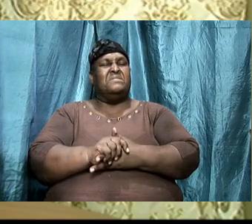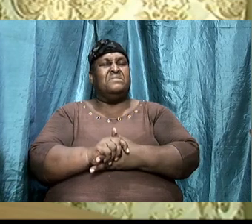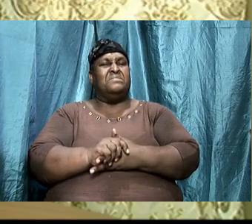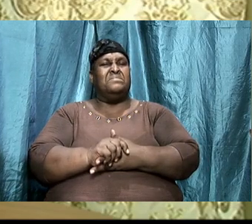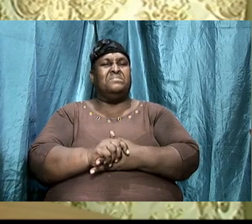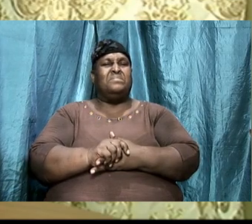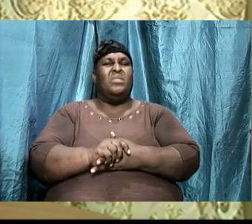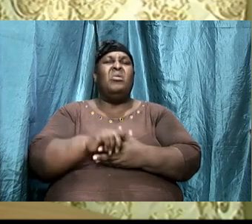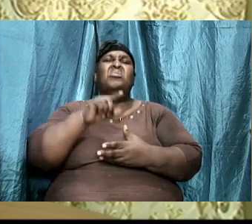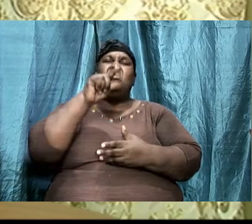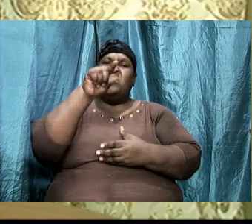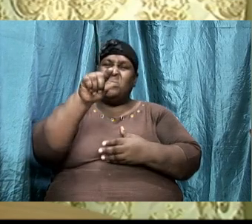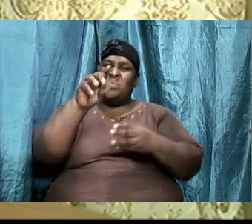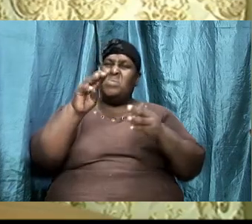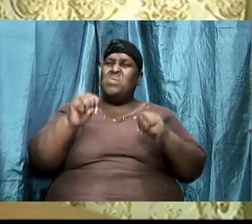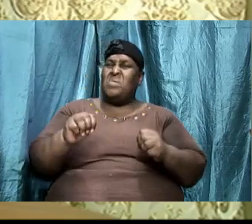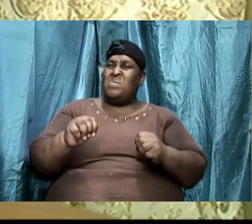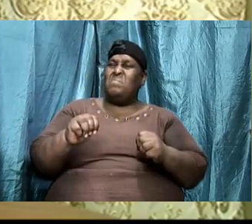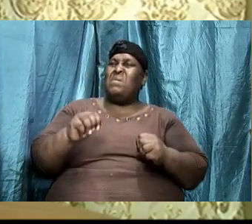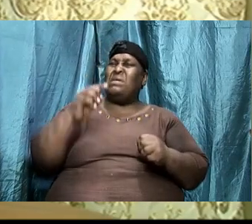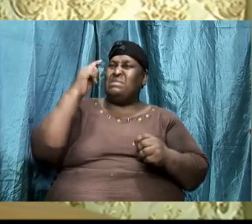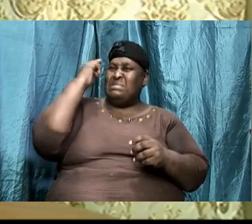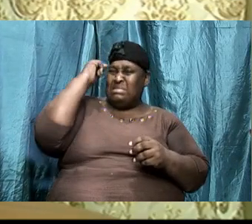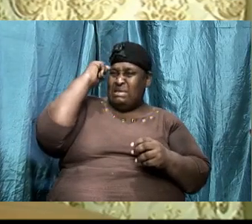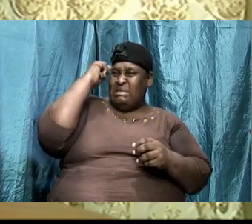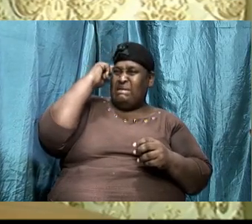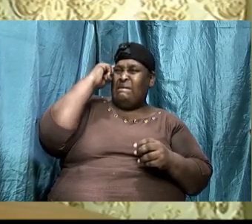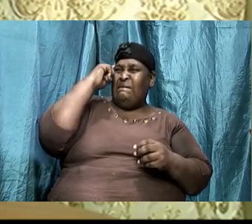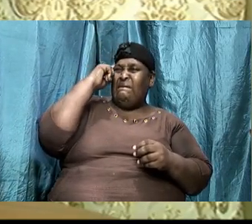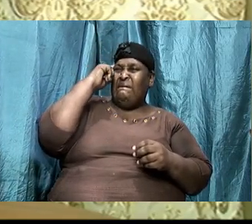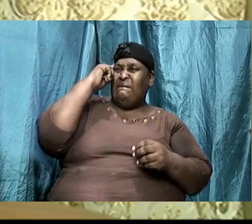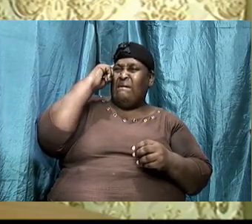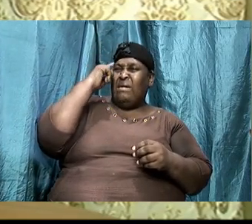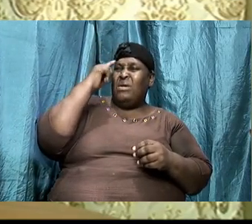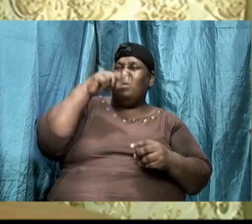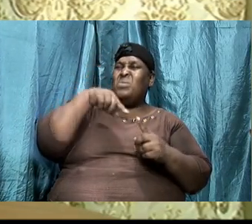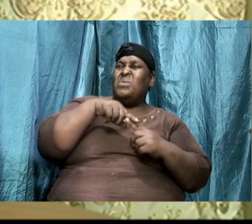So you might think that when we say adversary is a fictitious adversary, but it's not a fictitious adversary.